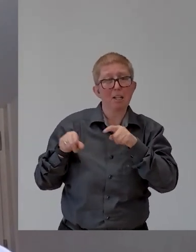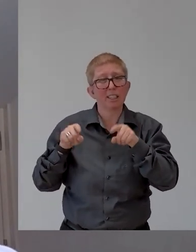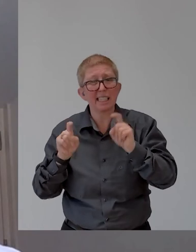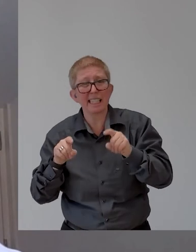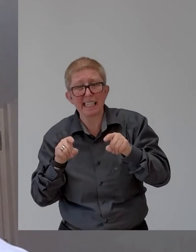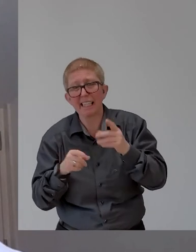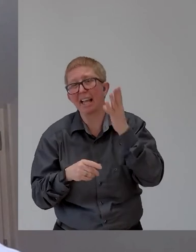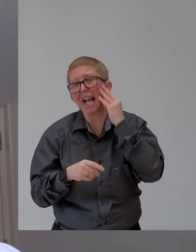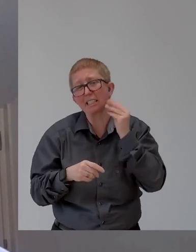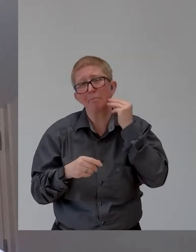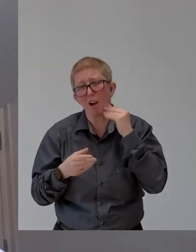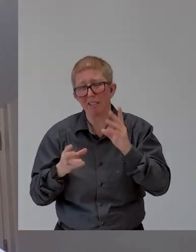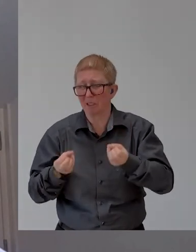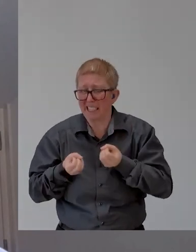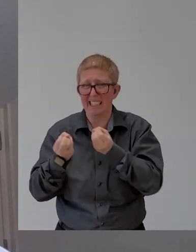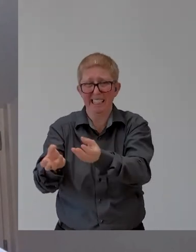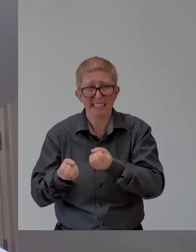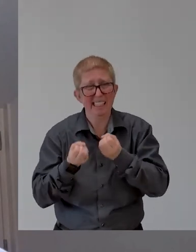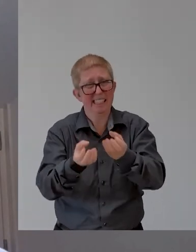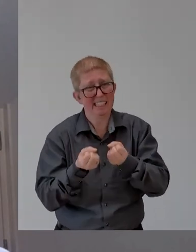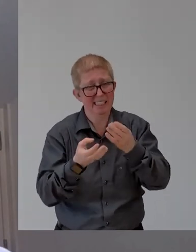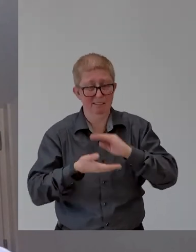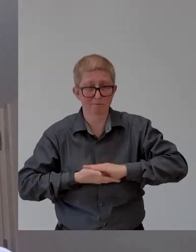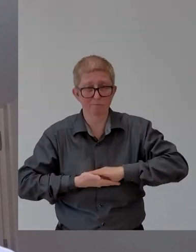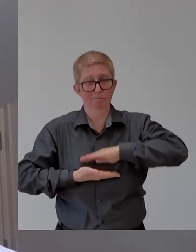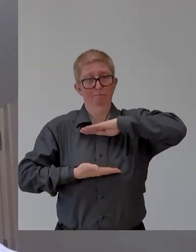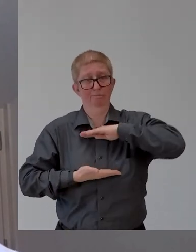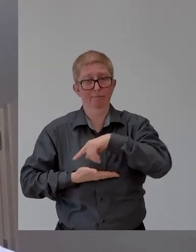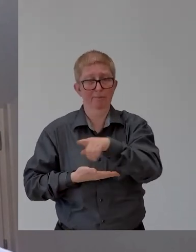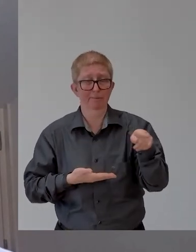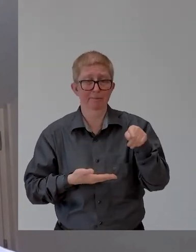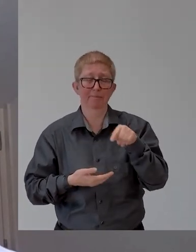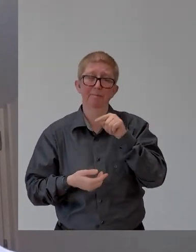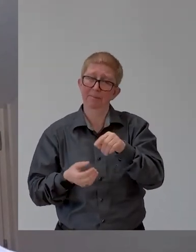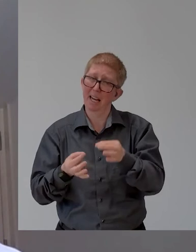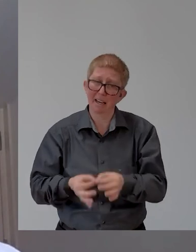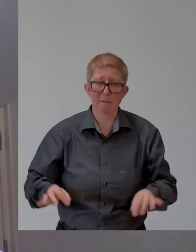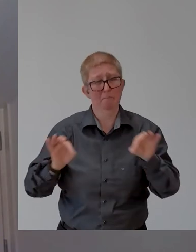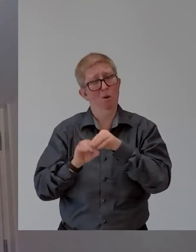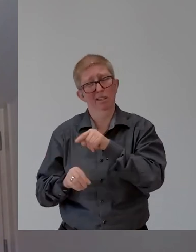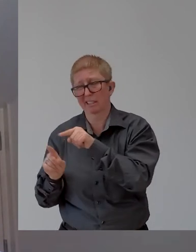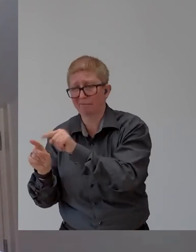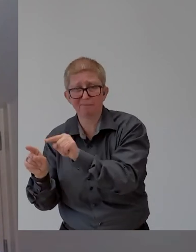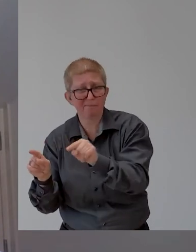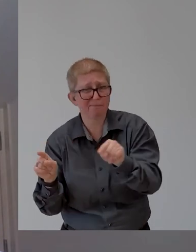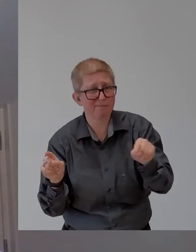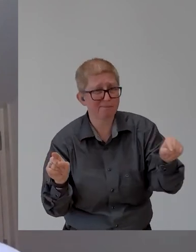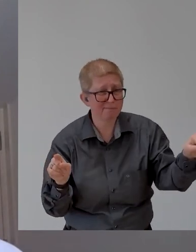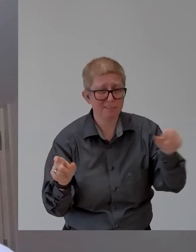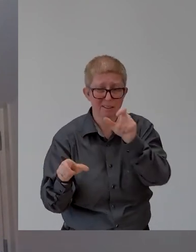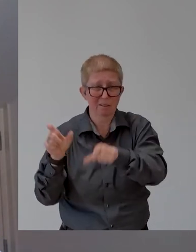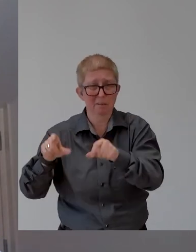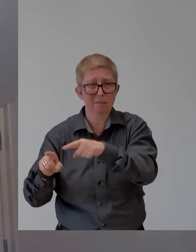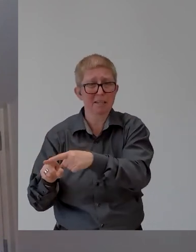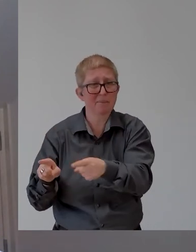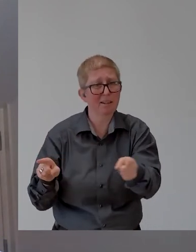And, uh, and I think, right, that's what we've got to do. We've, we've got to get these smart, resilient people, you know, uh, of